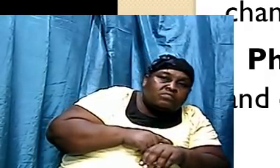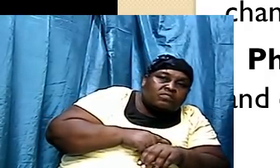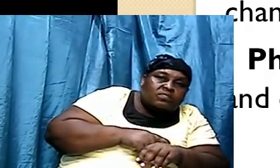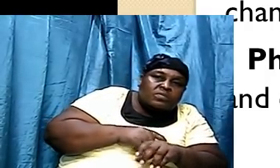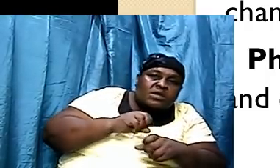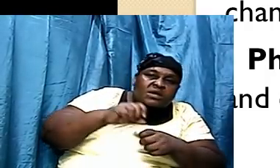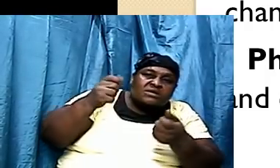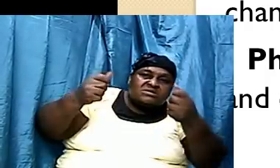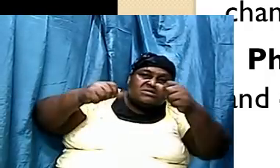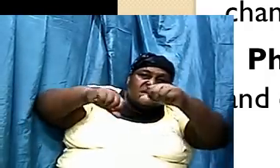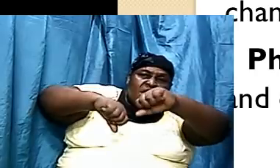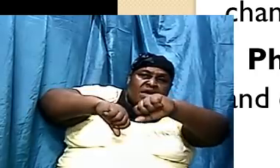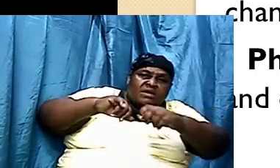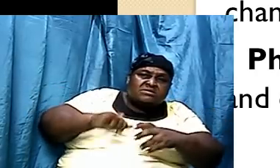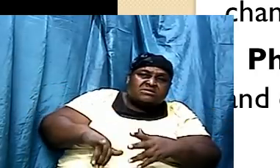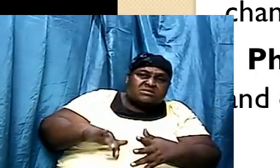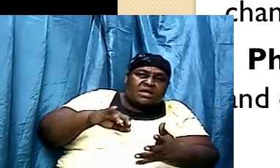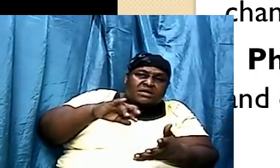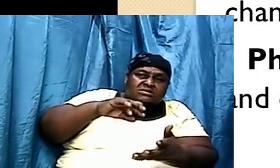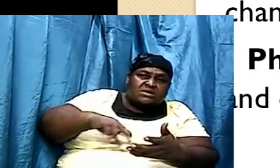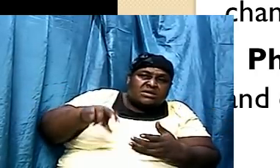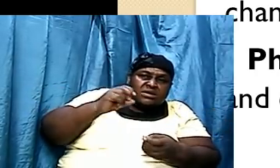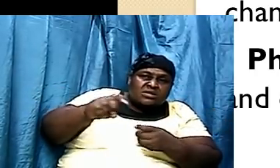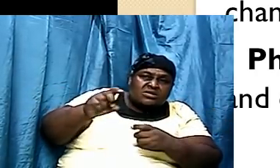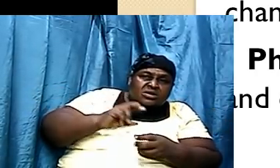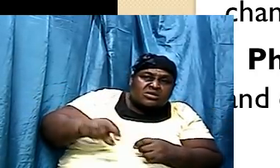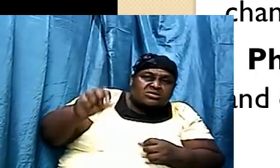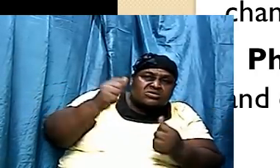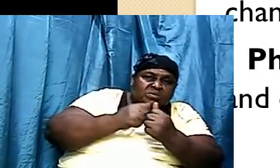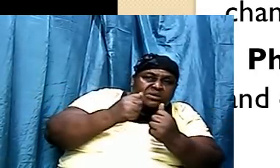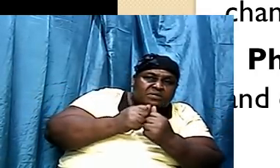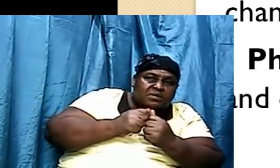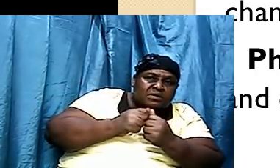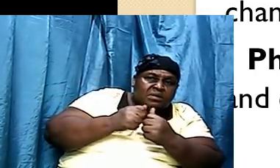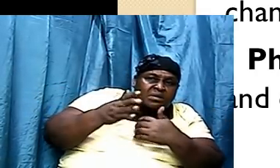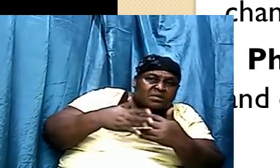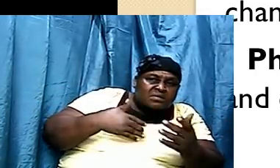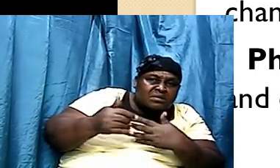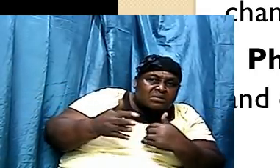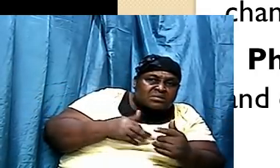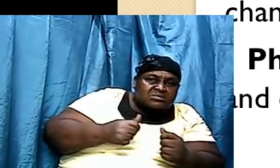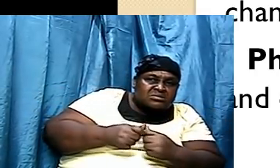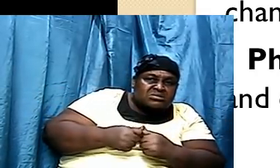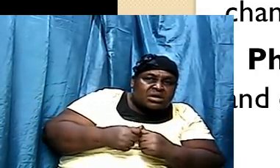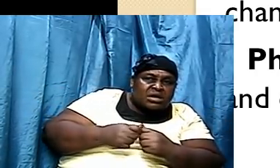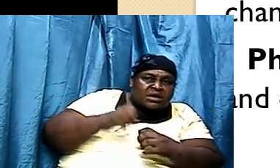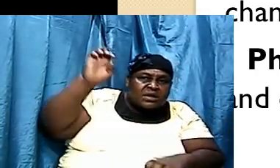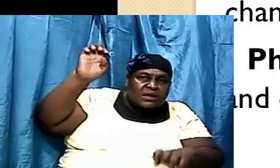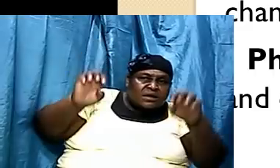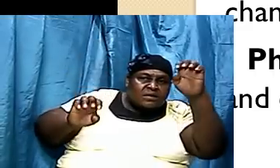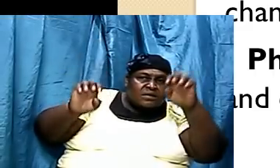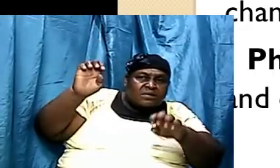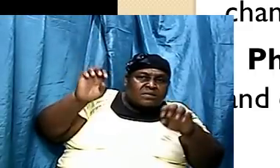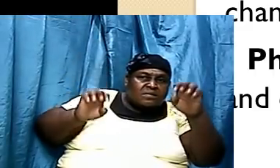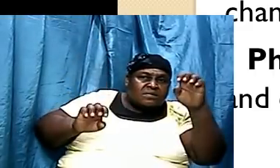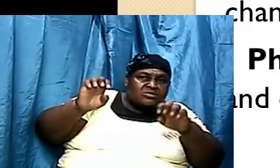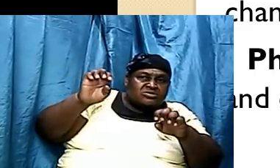going to that men had concepts in these for years that they thought was true.